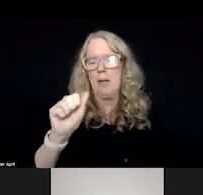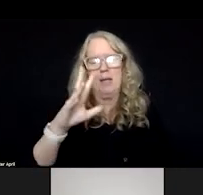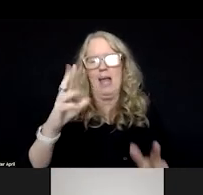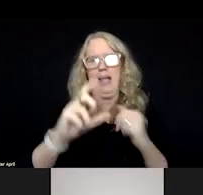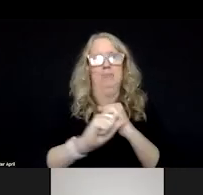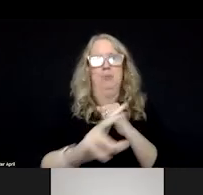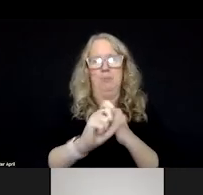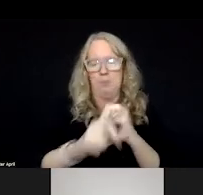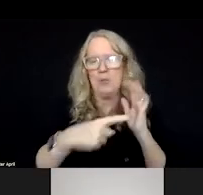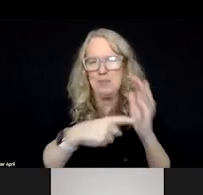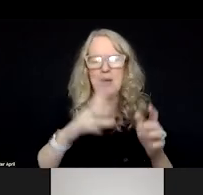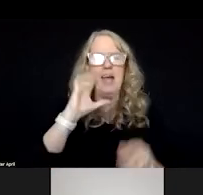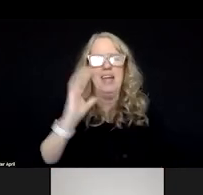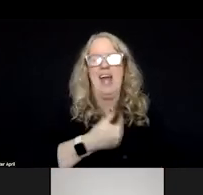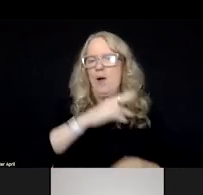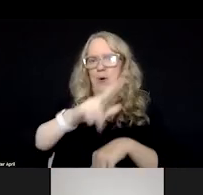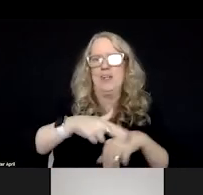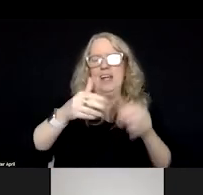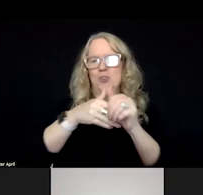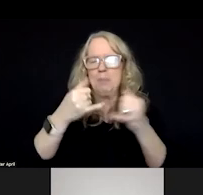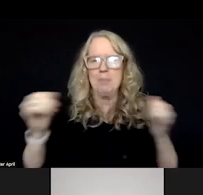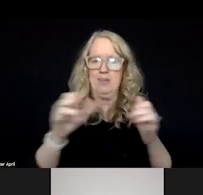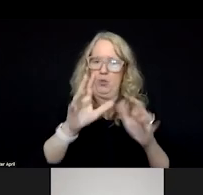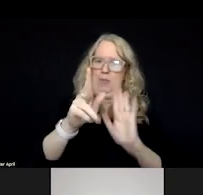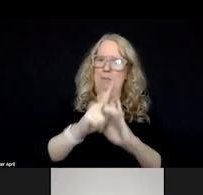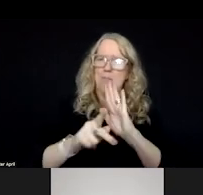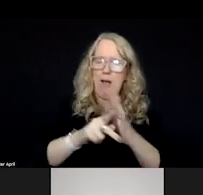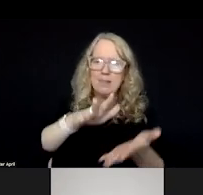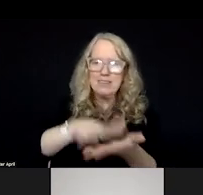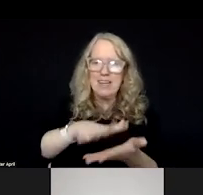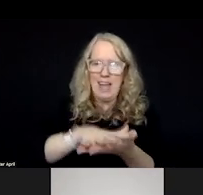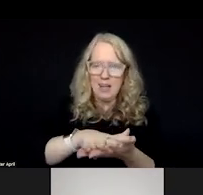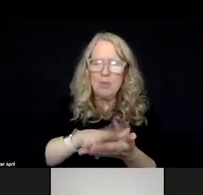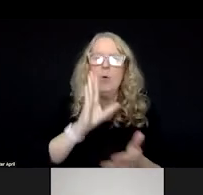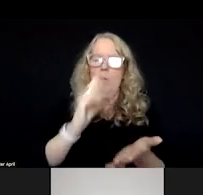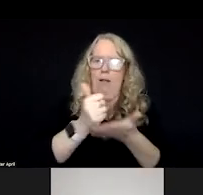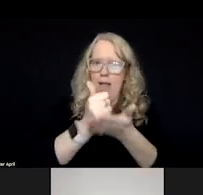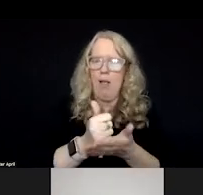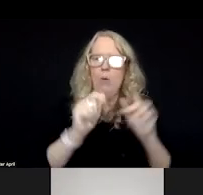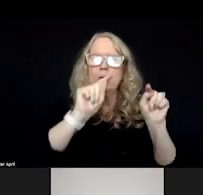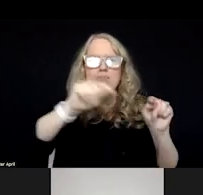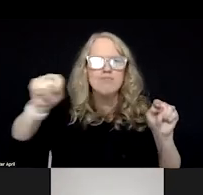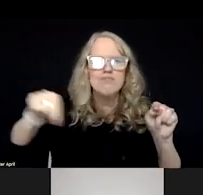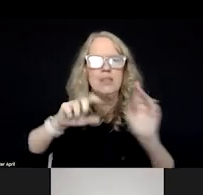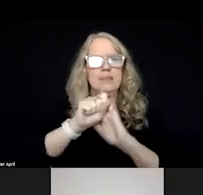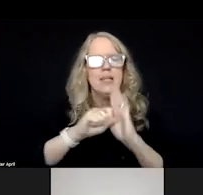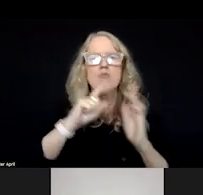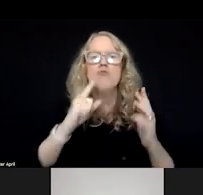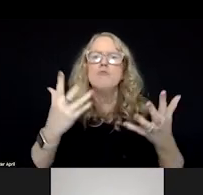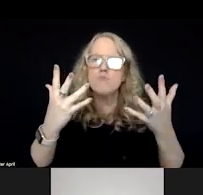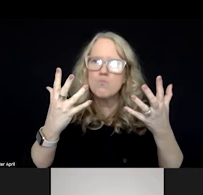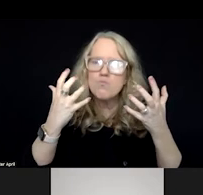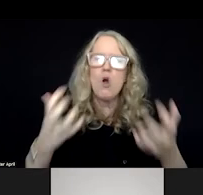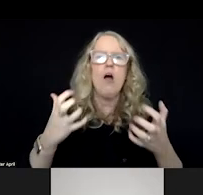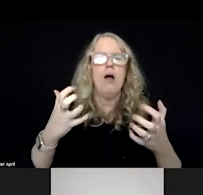in our national national guidelines. Well, this is a policy academy to help states who are really wanting to do some